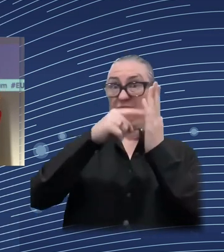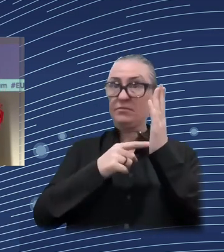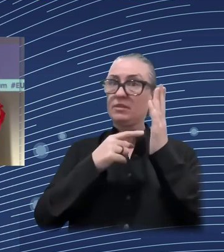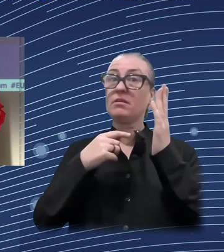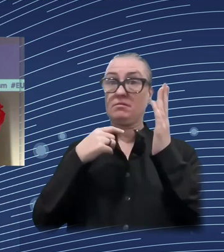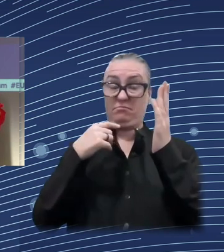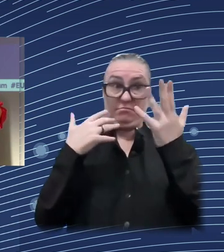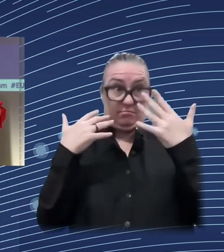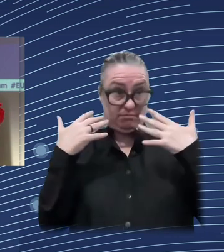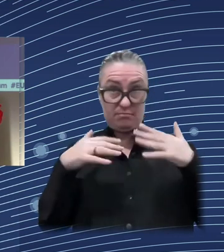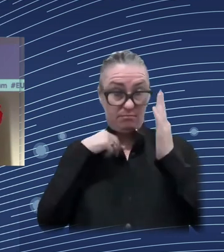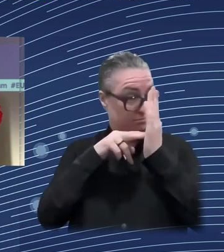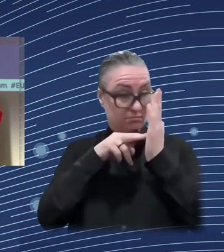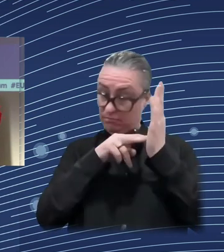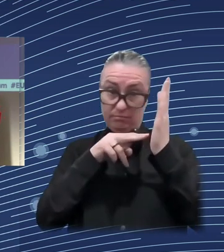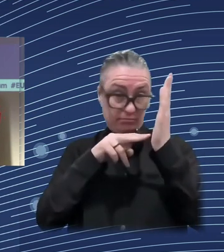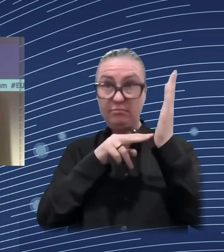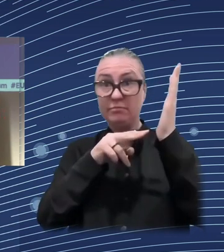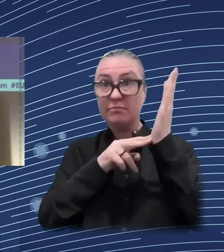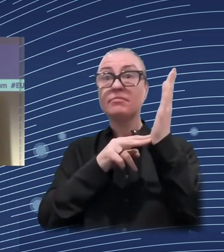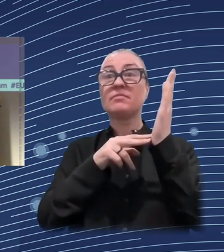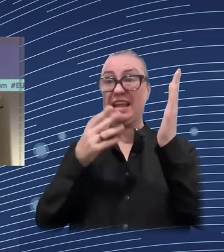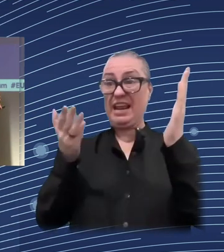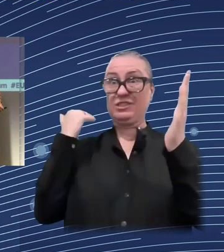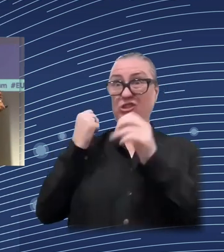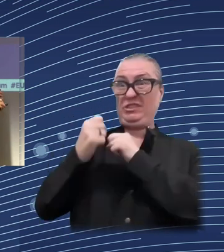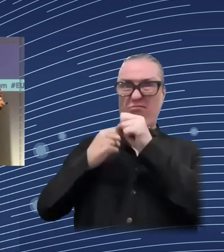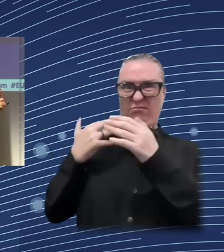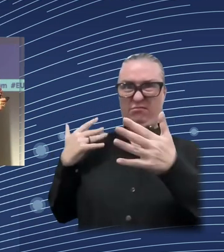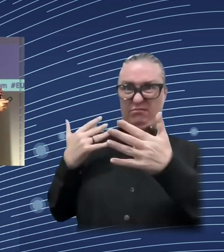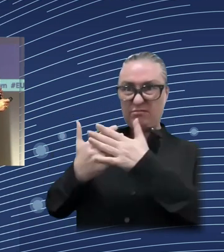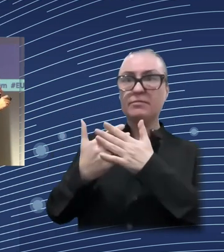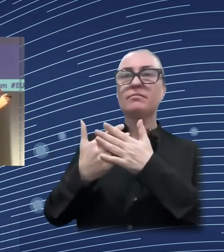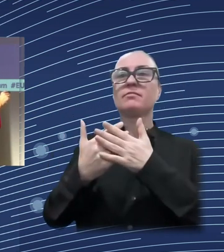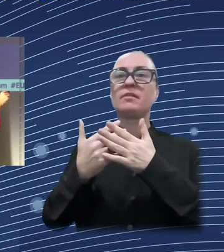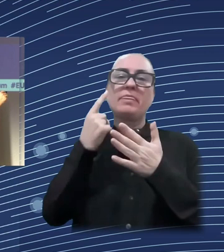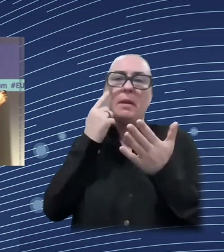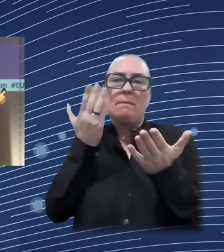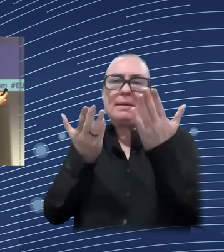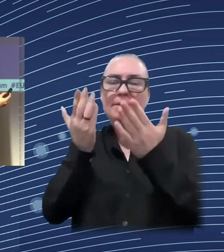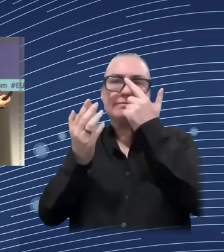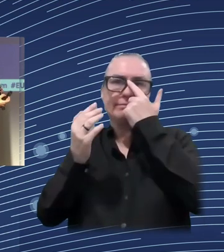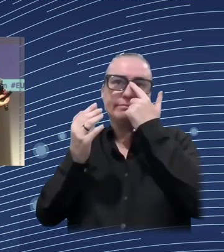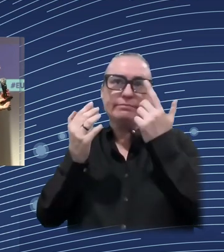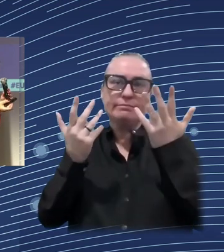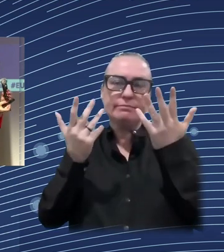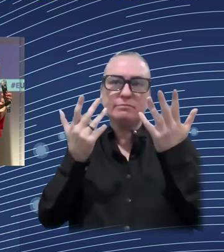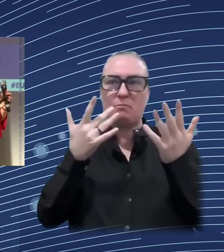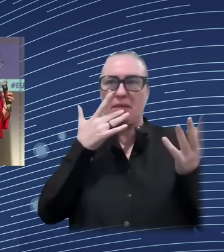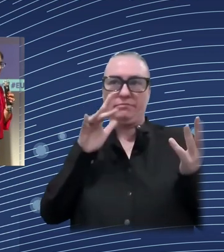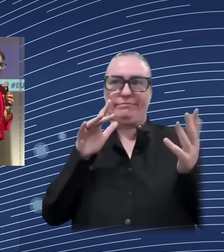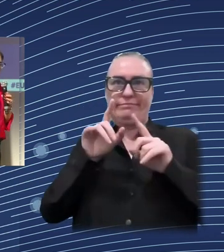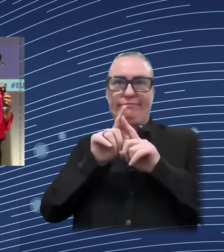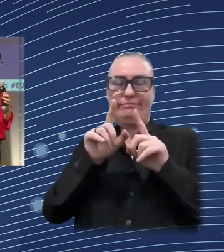impacts are likely to become more frequent. This implies that, basically, we need to have a risk